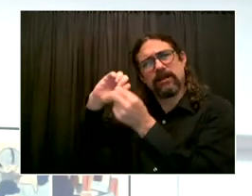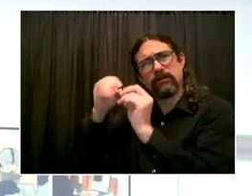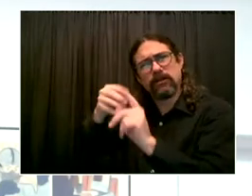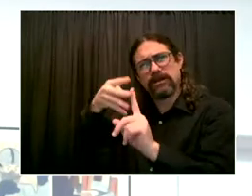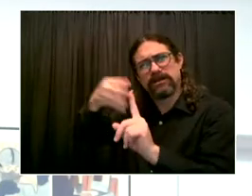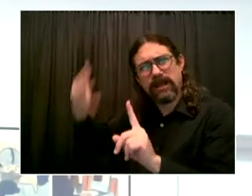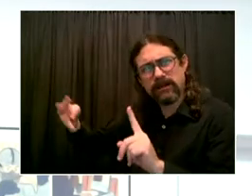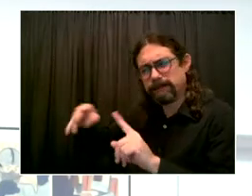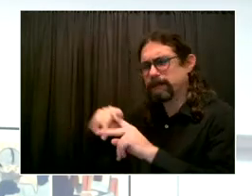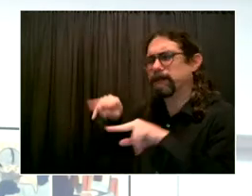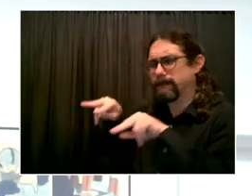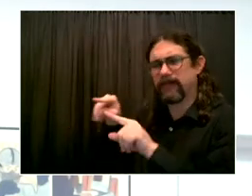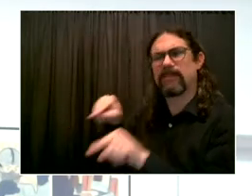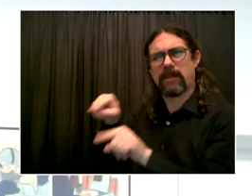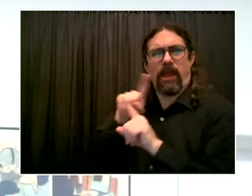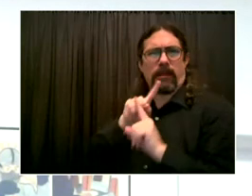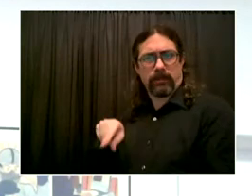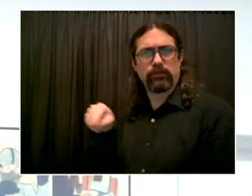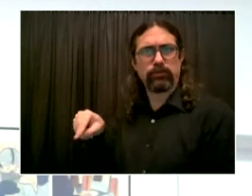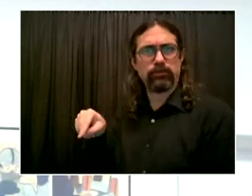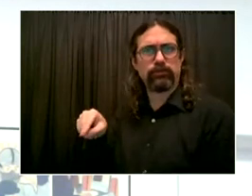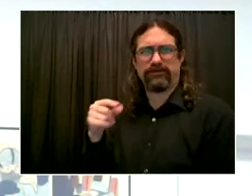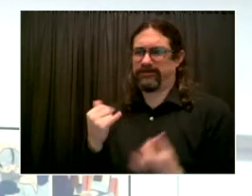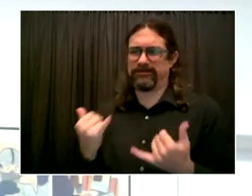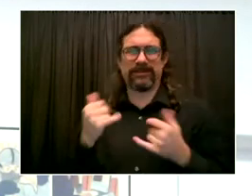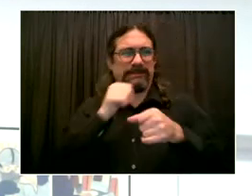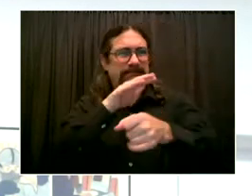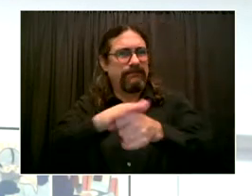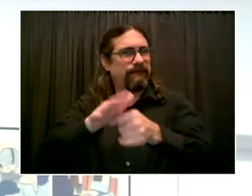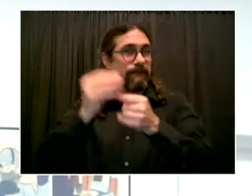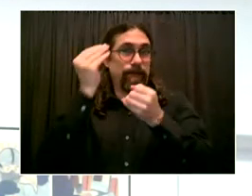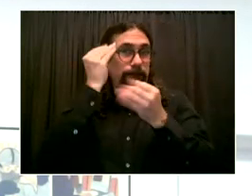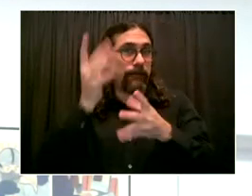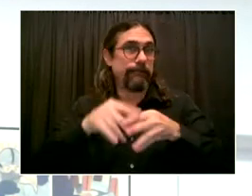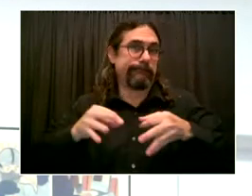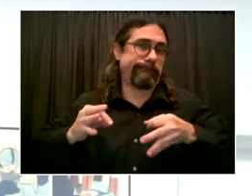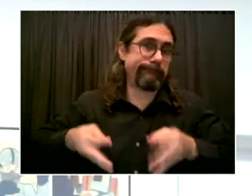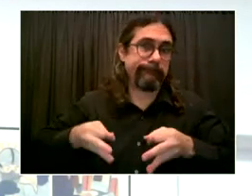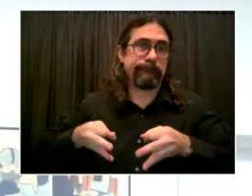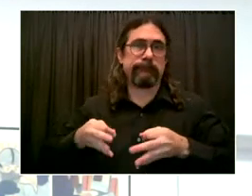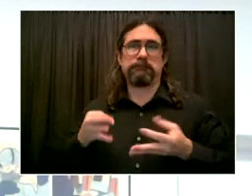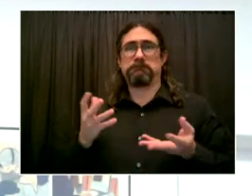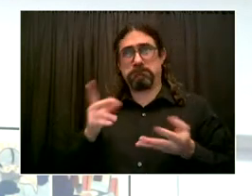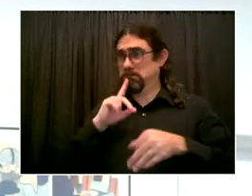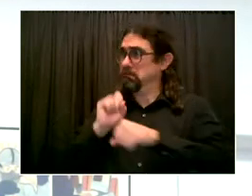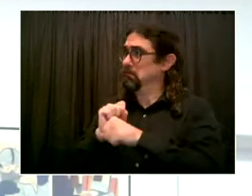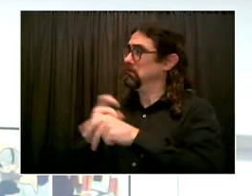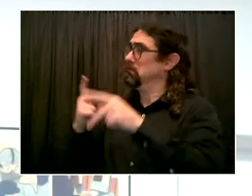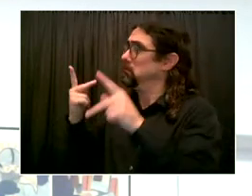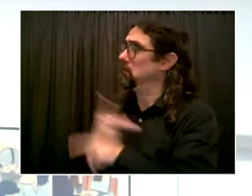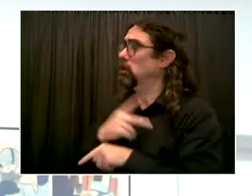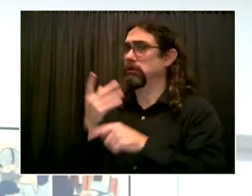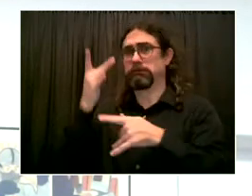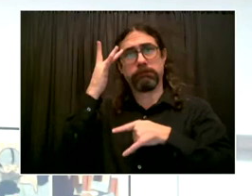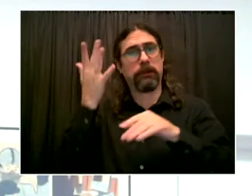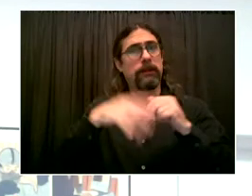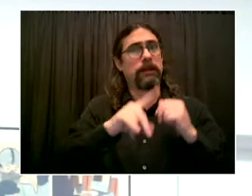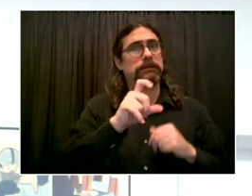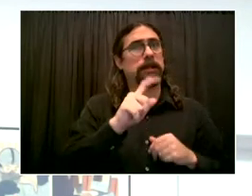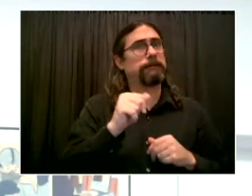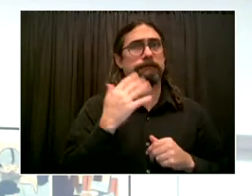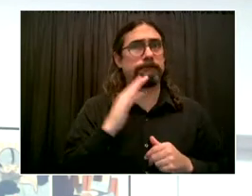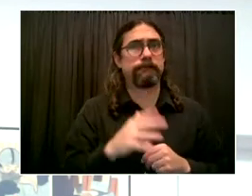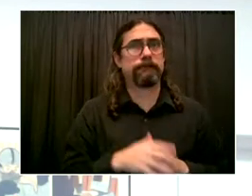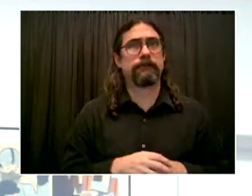work. Third, immunity. This is perhaps the most important scientific question as to whether Omicron pierces